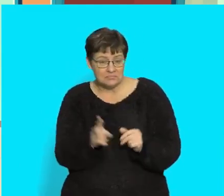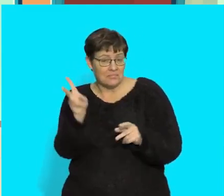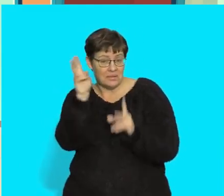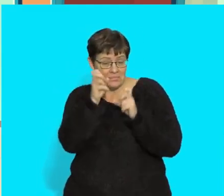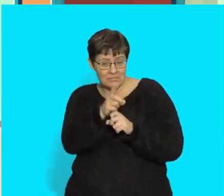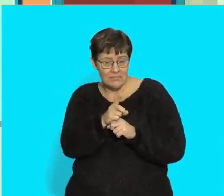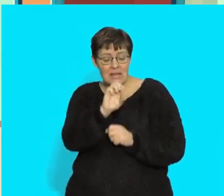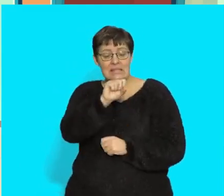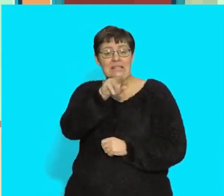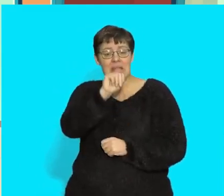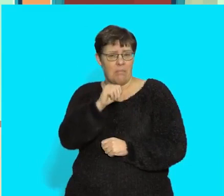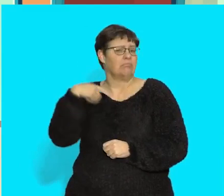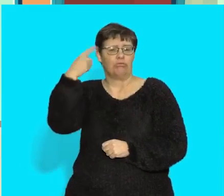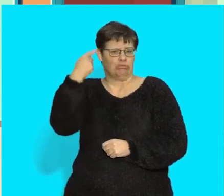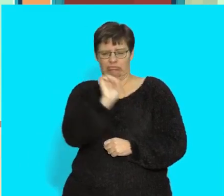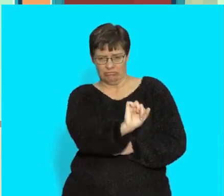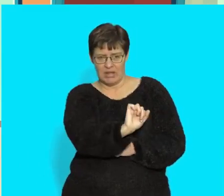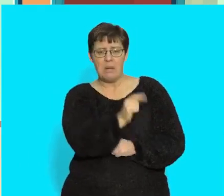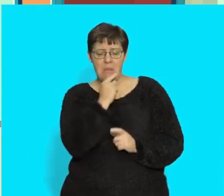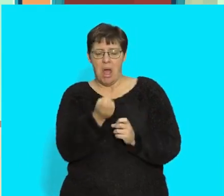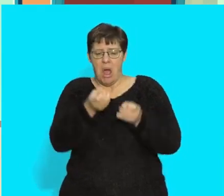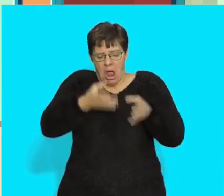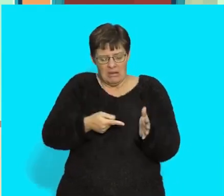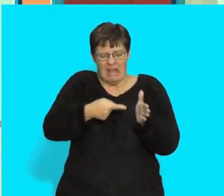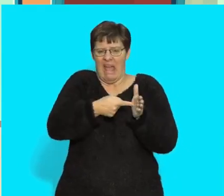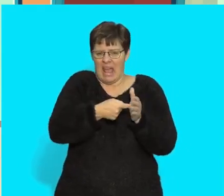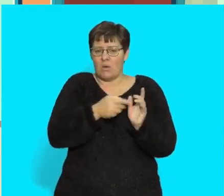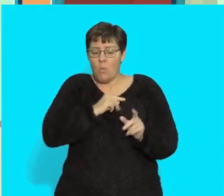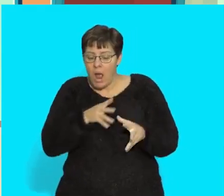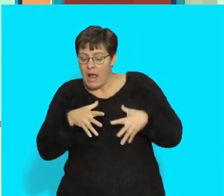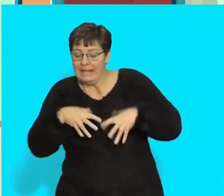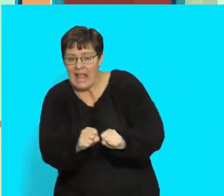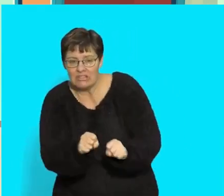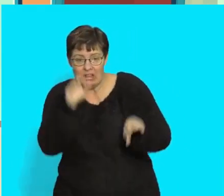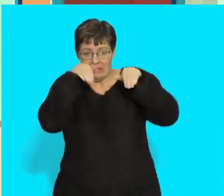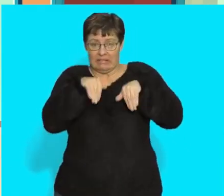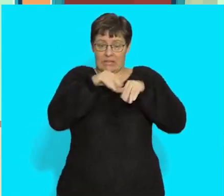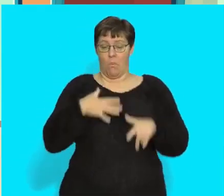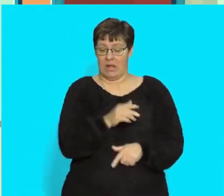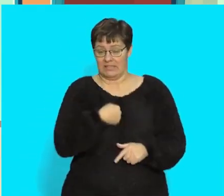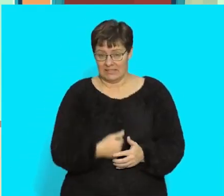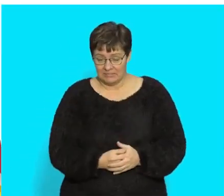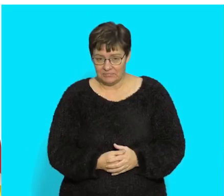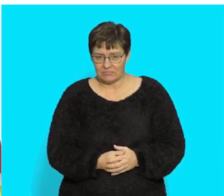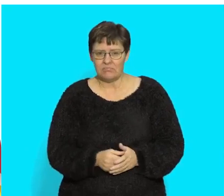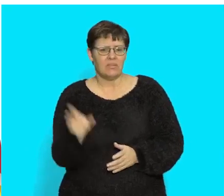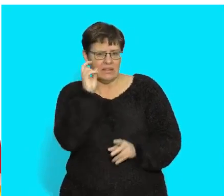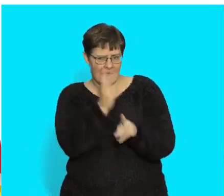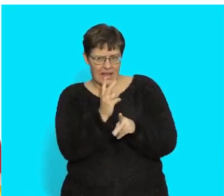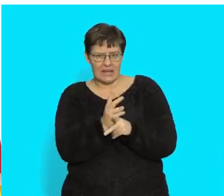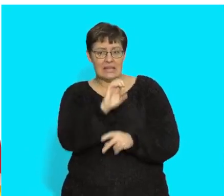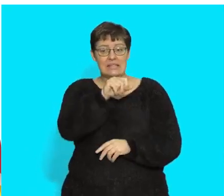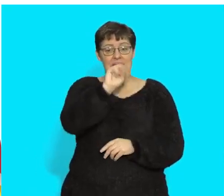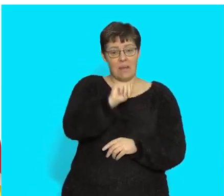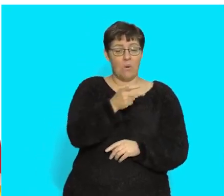Sam was silly and he hurt his hand when he tried to catch a desi. Listen again and say, Sam